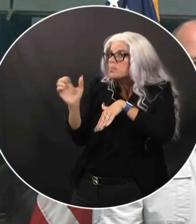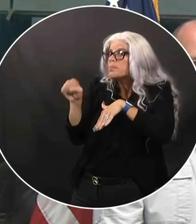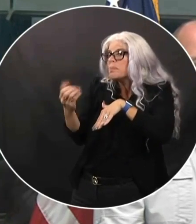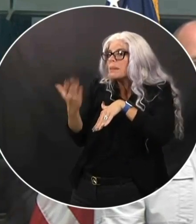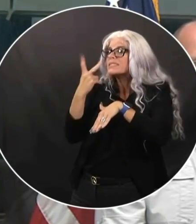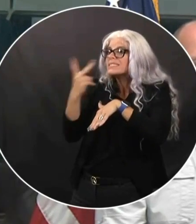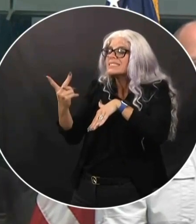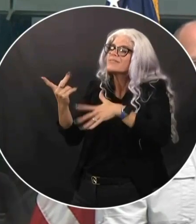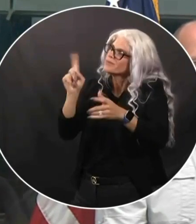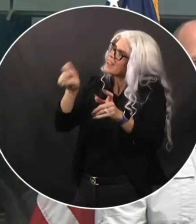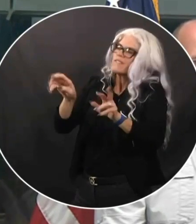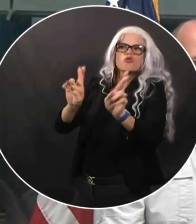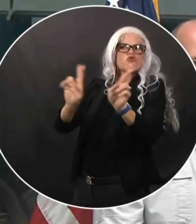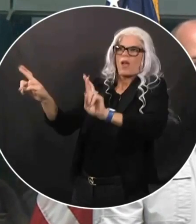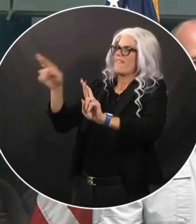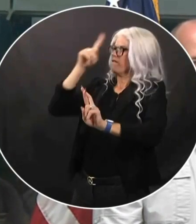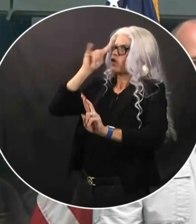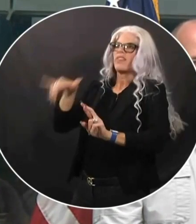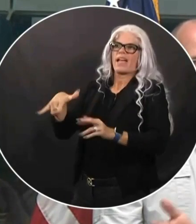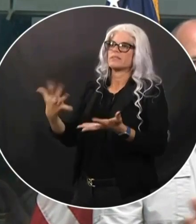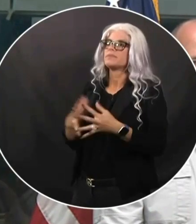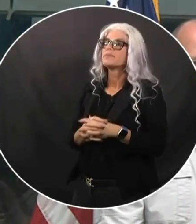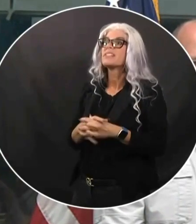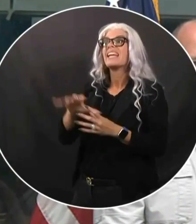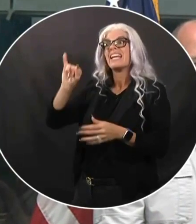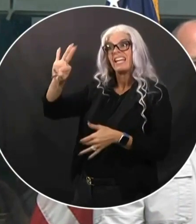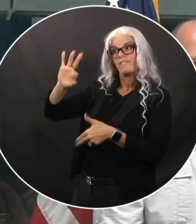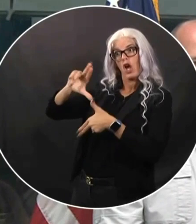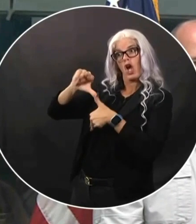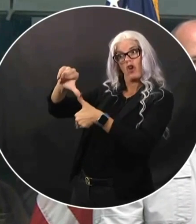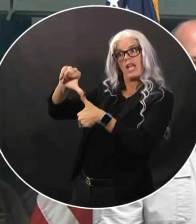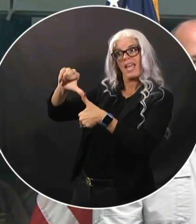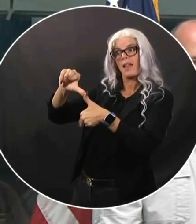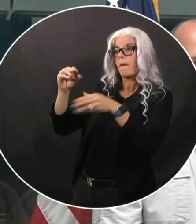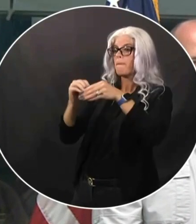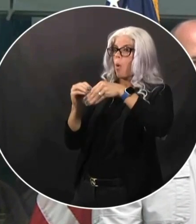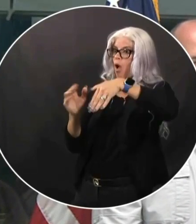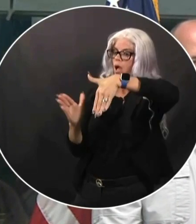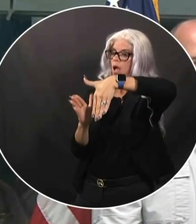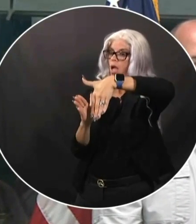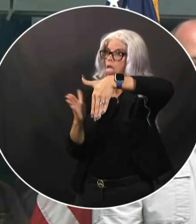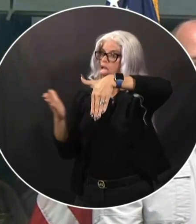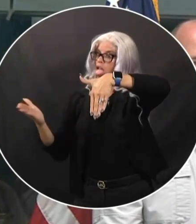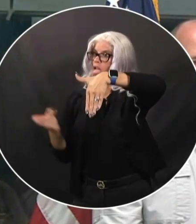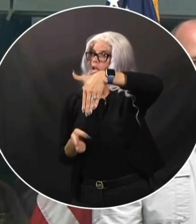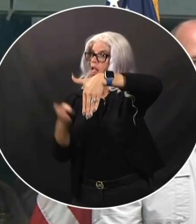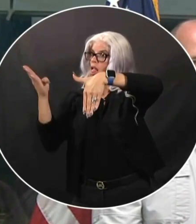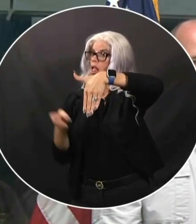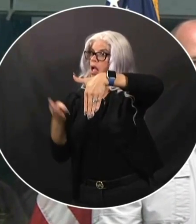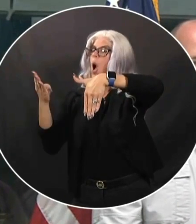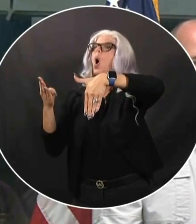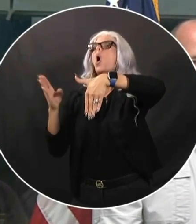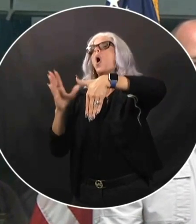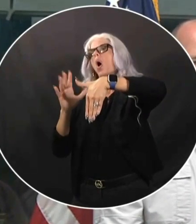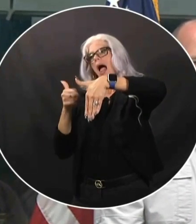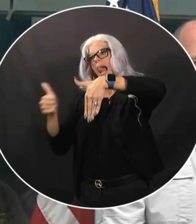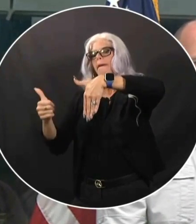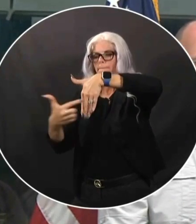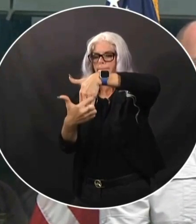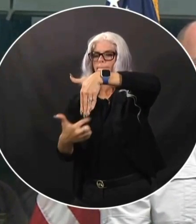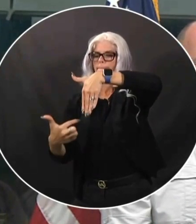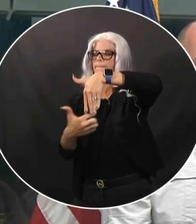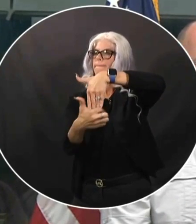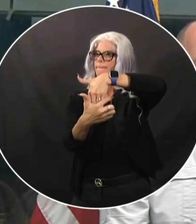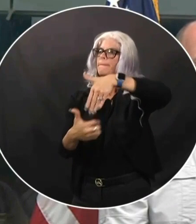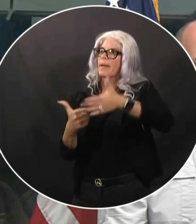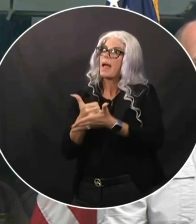You know, the further off the coast it is, obviously that that is that is beneficial for us. And in that respect, there's still a little